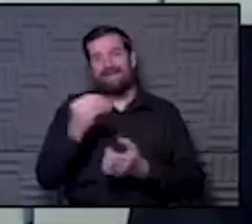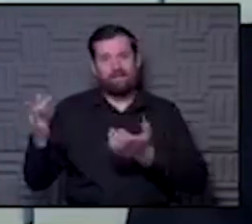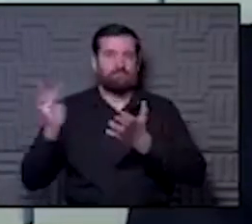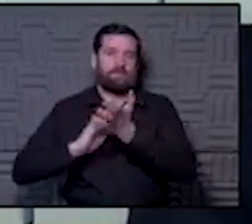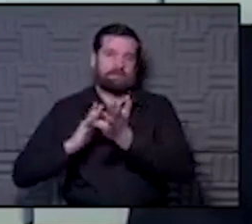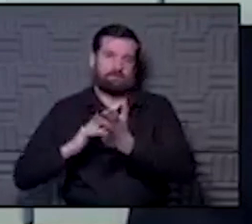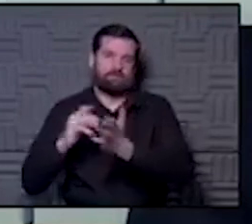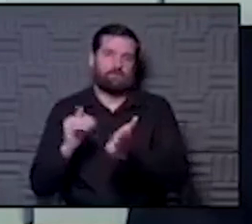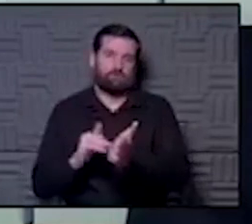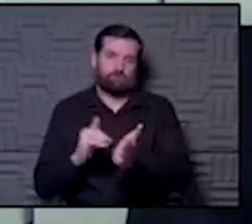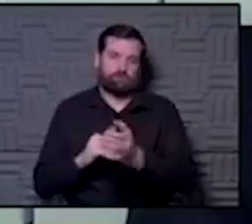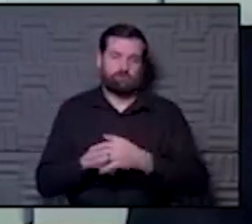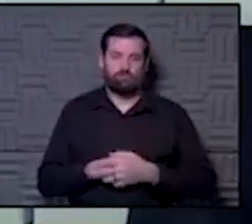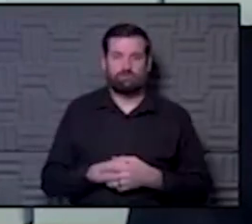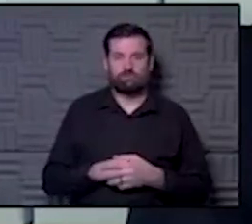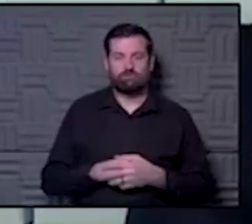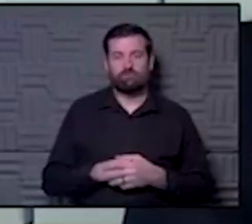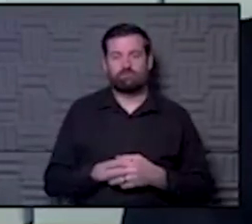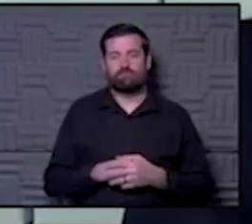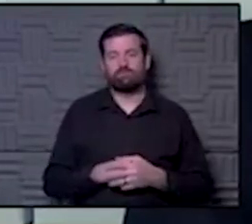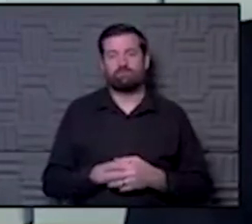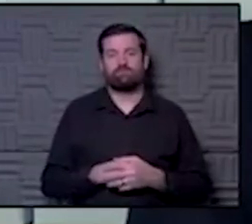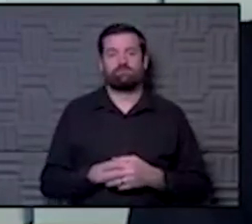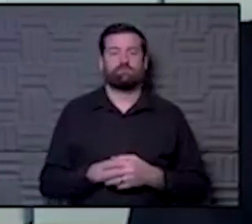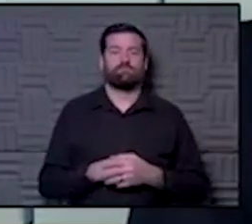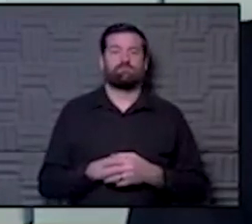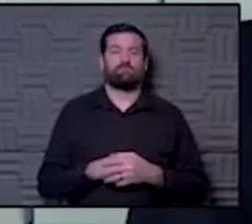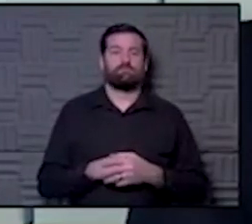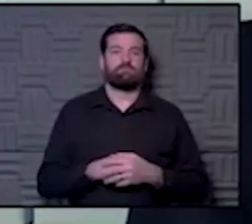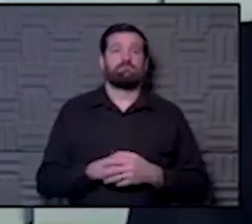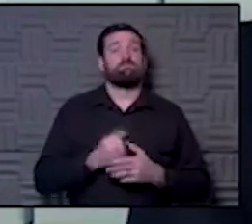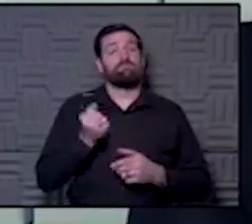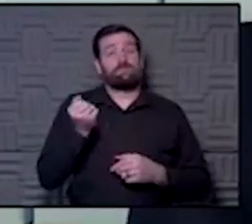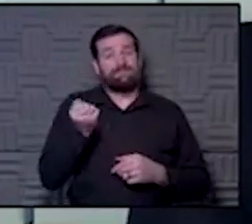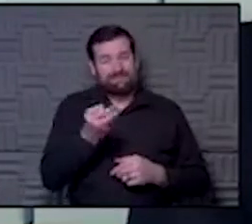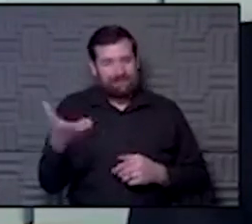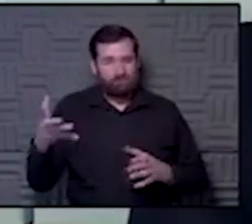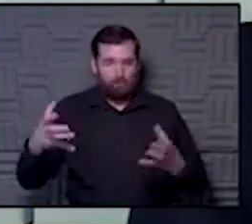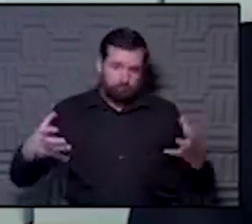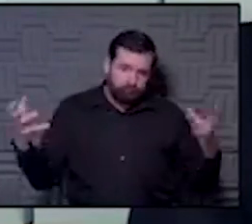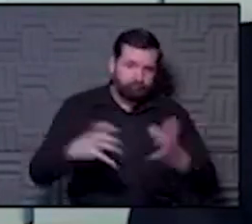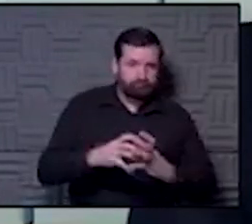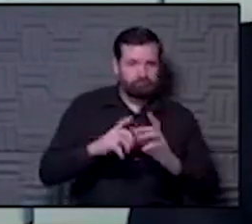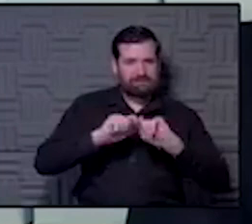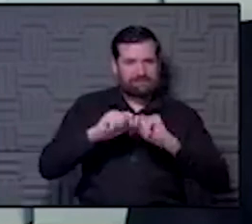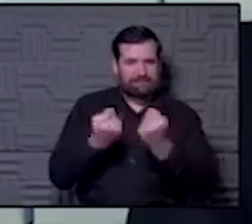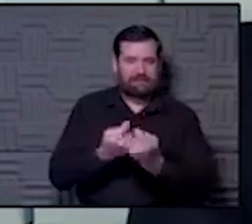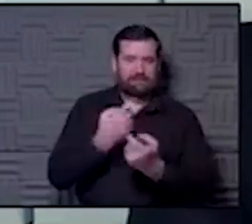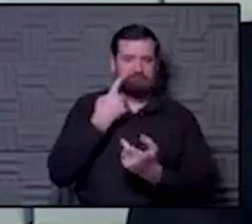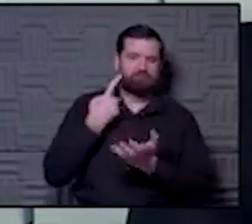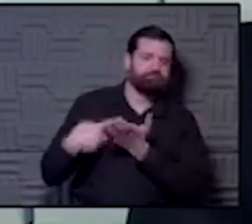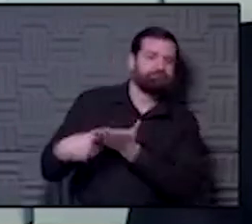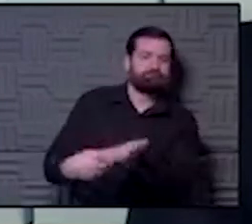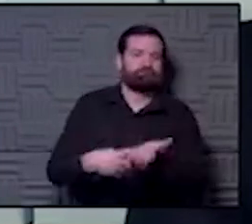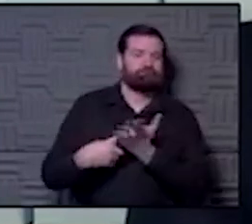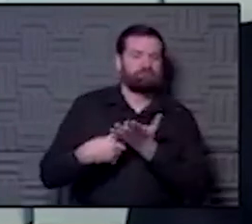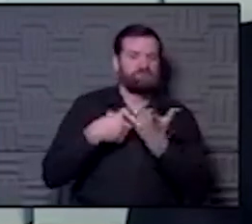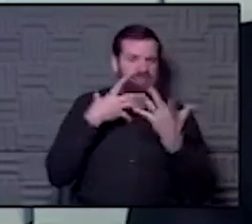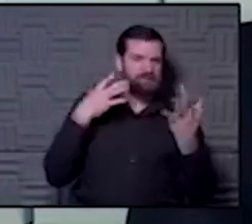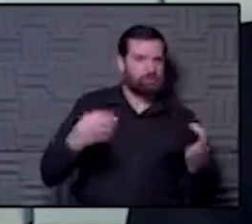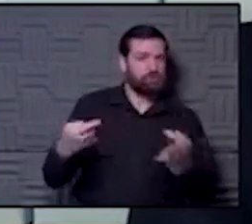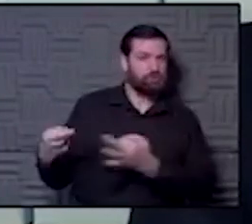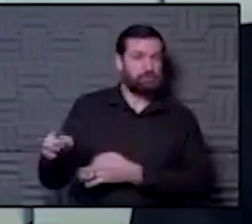is, you know, well enough to be on the floor. So it's a multidisciplinary team that really kind of makes decisions in real time